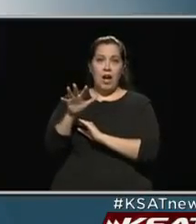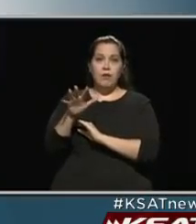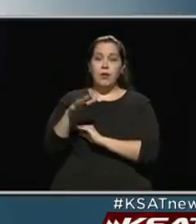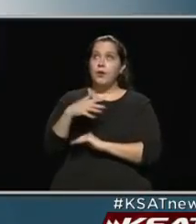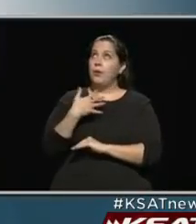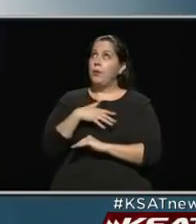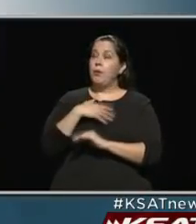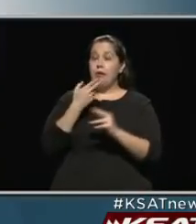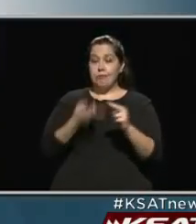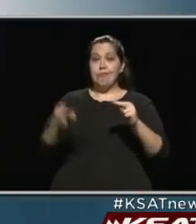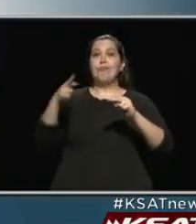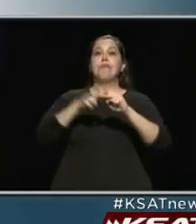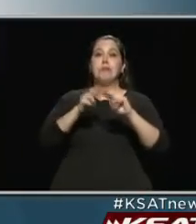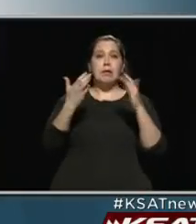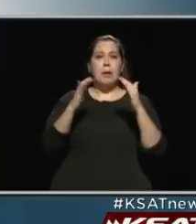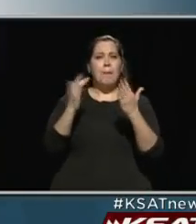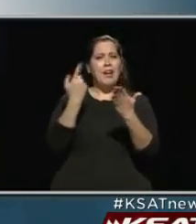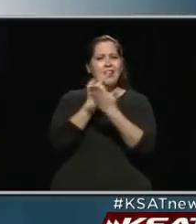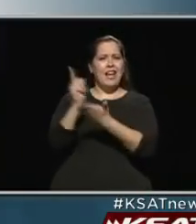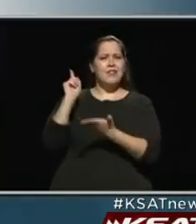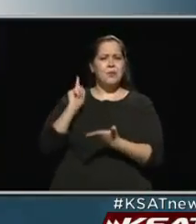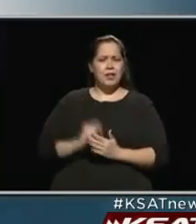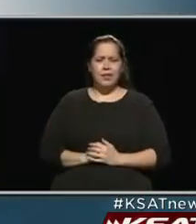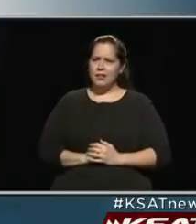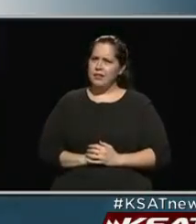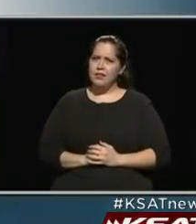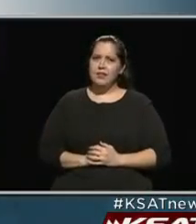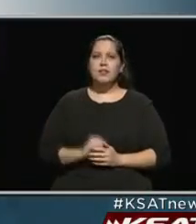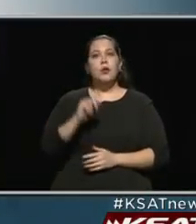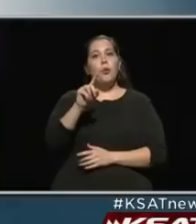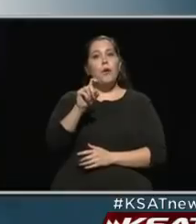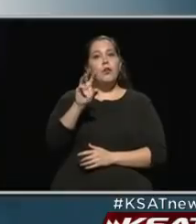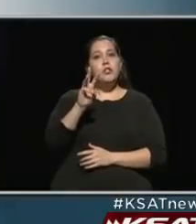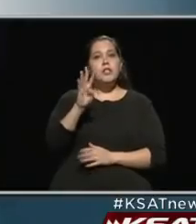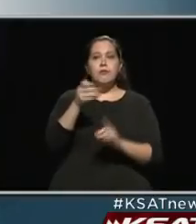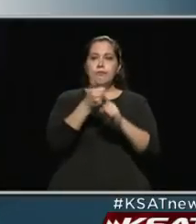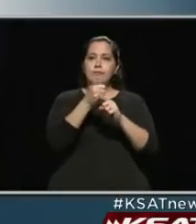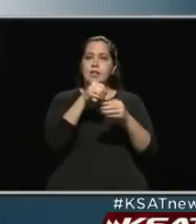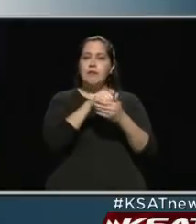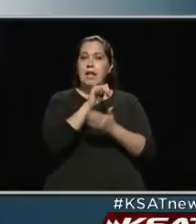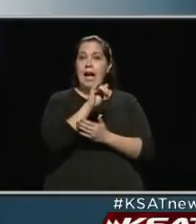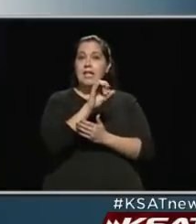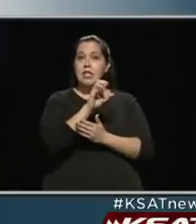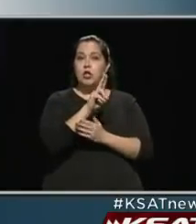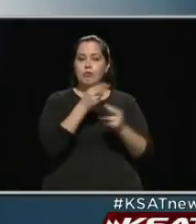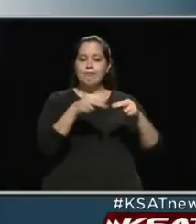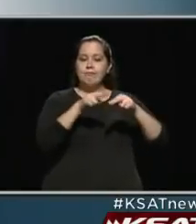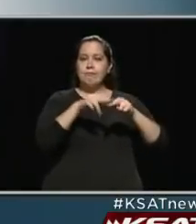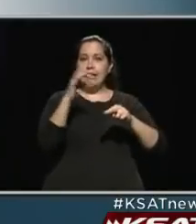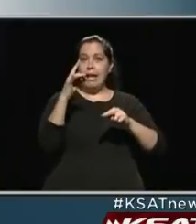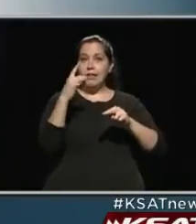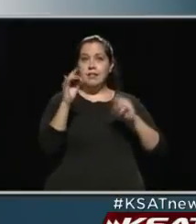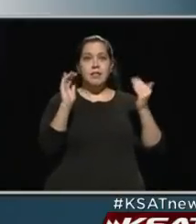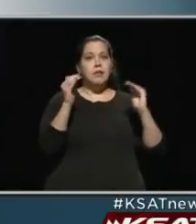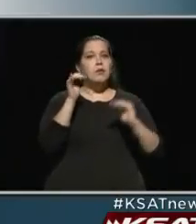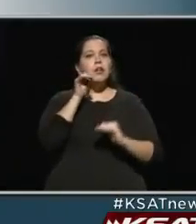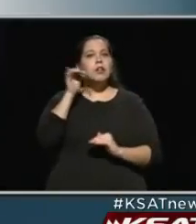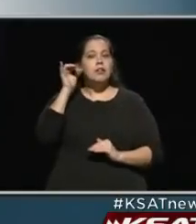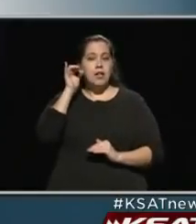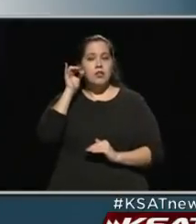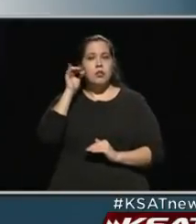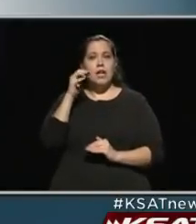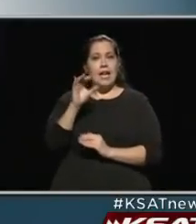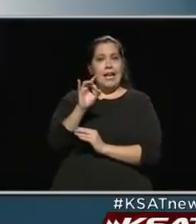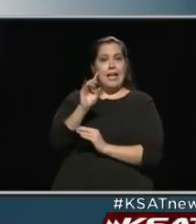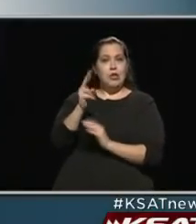That's quite a leap from where we were just a week or so ago. 164 are in intensive care. That's up 18 from yesterday. And